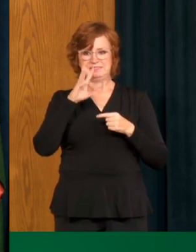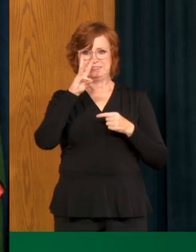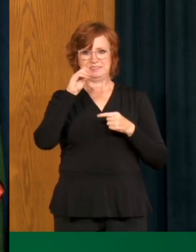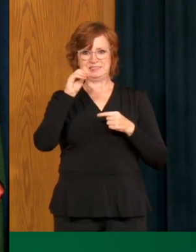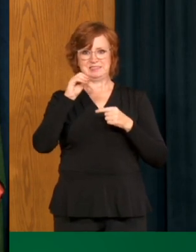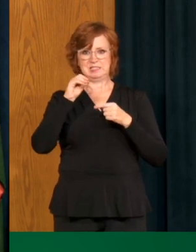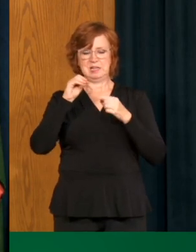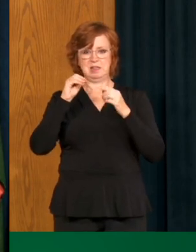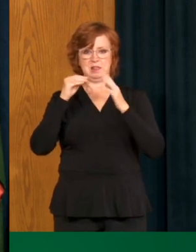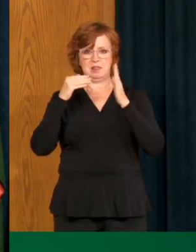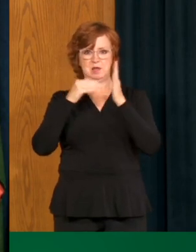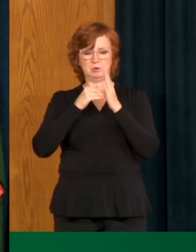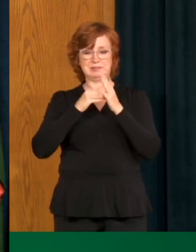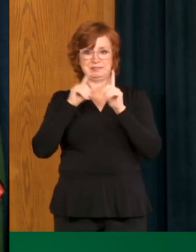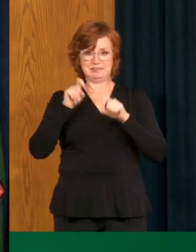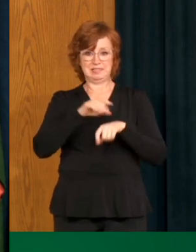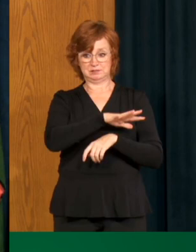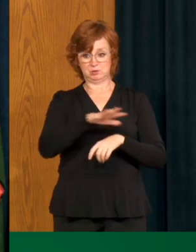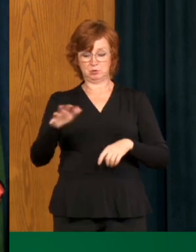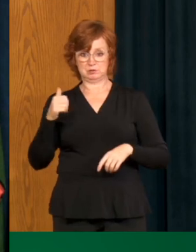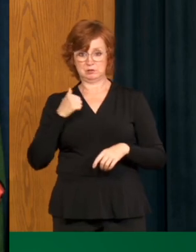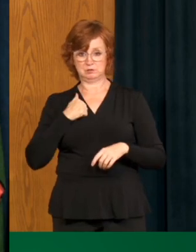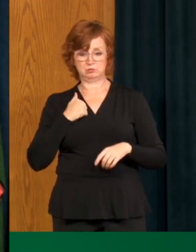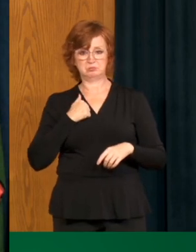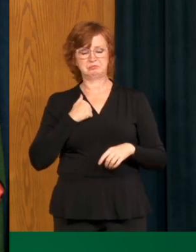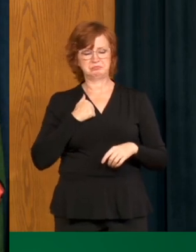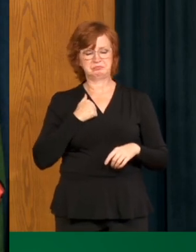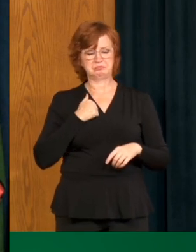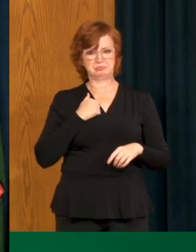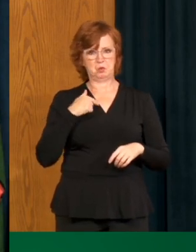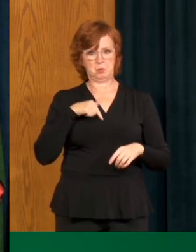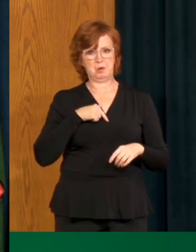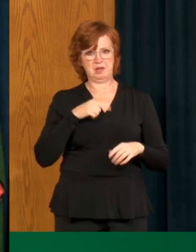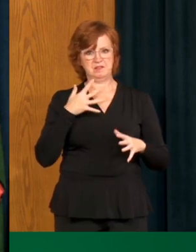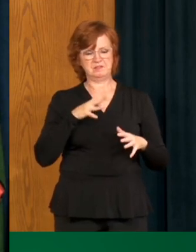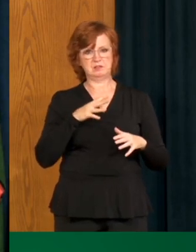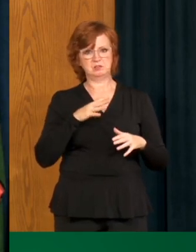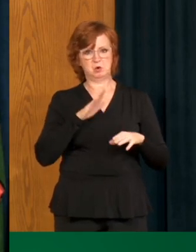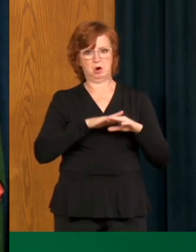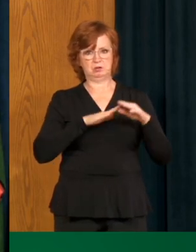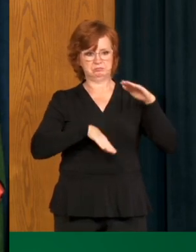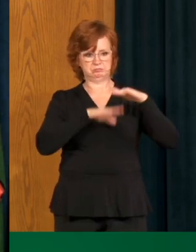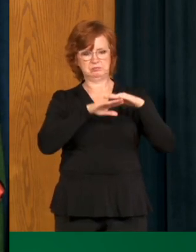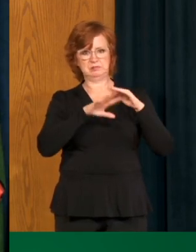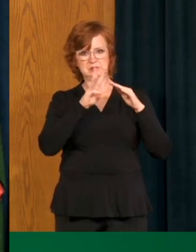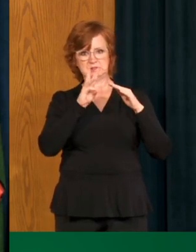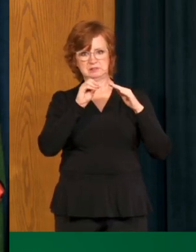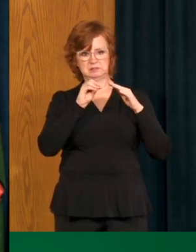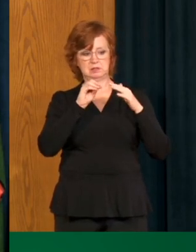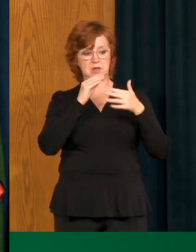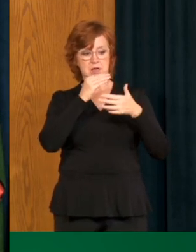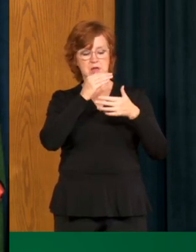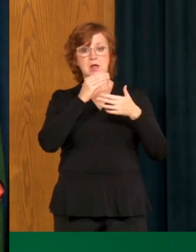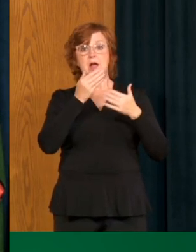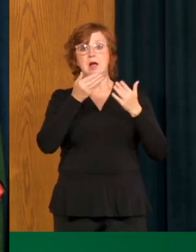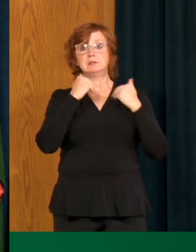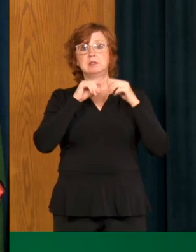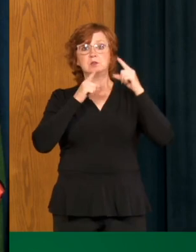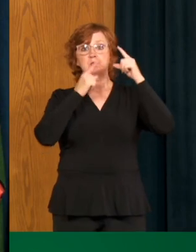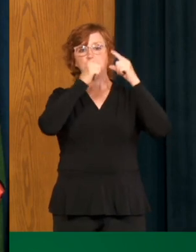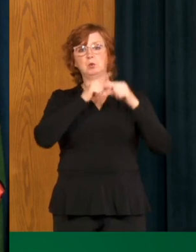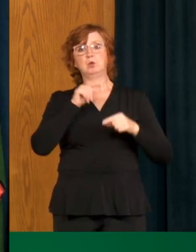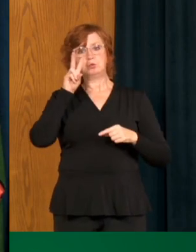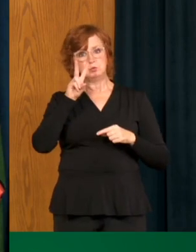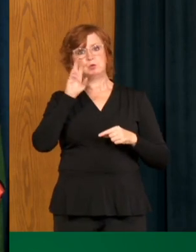target. We are at that our share of that target here in Saskatchewan, they have a phase two target of achieving 200,000 tests across the